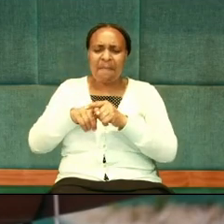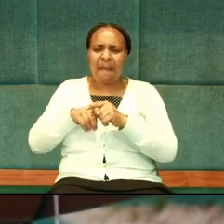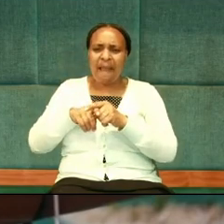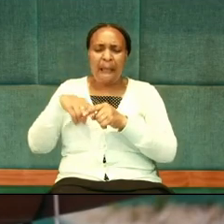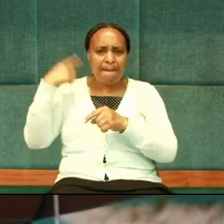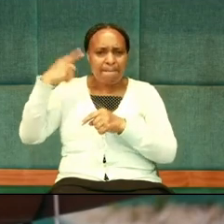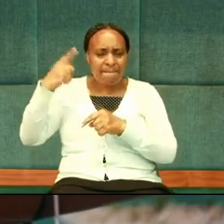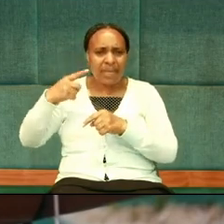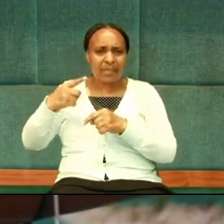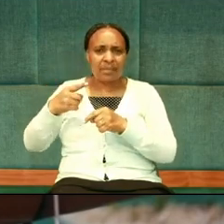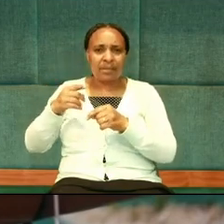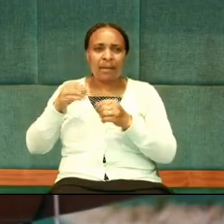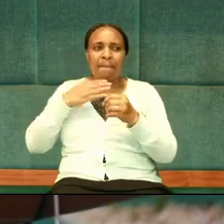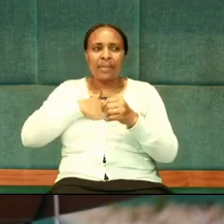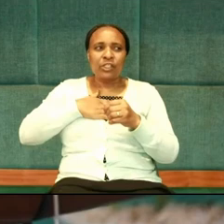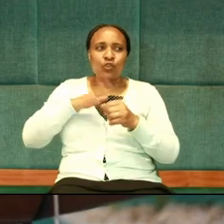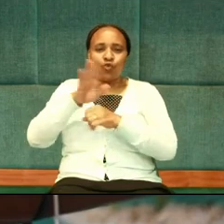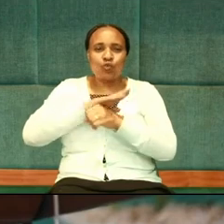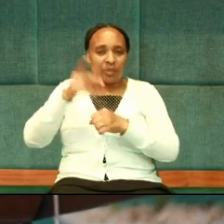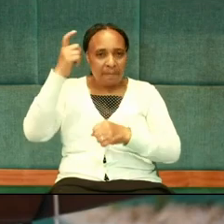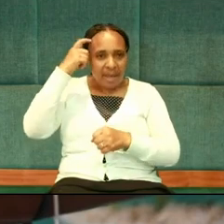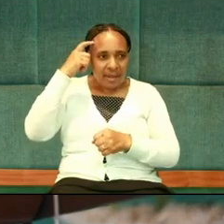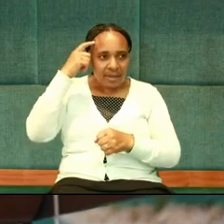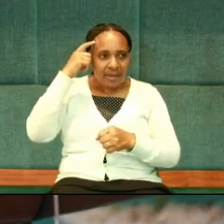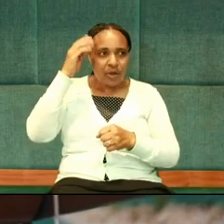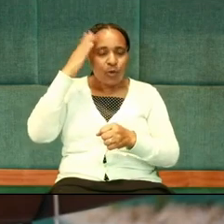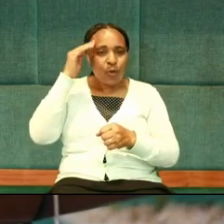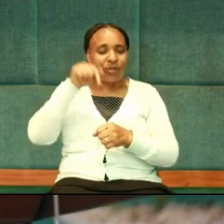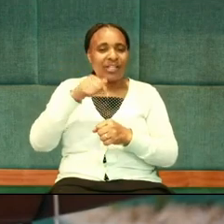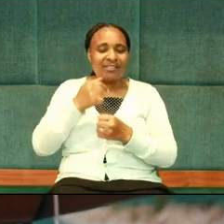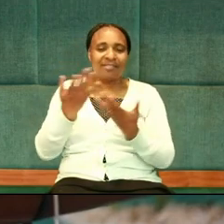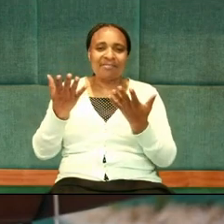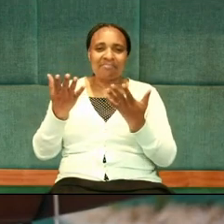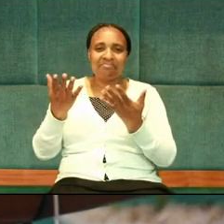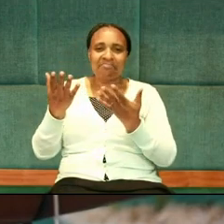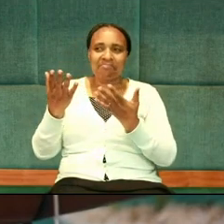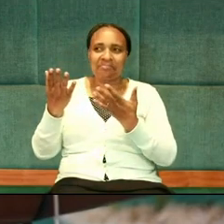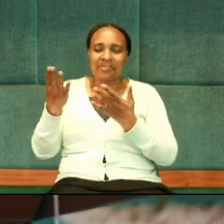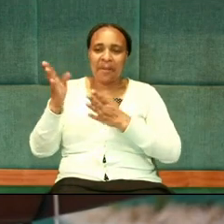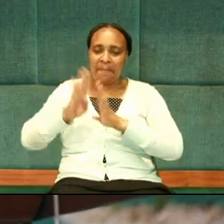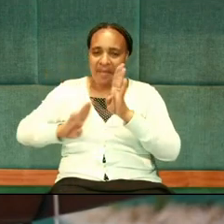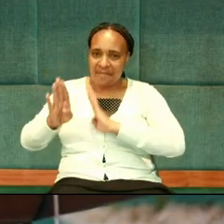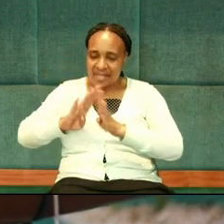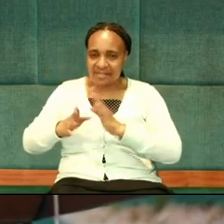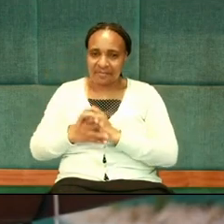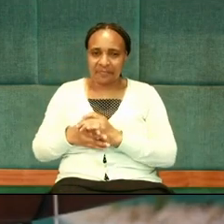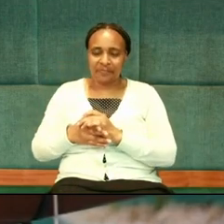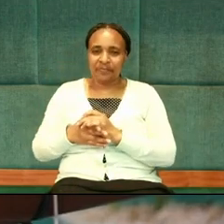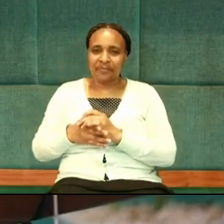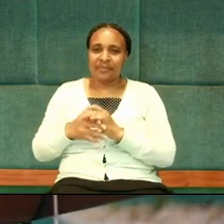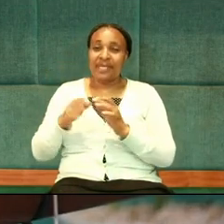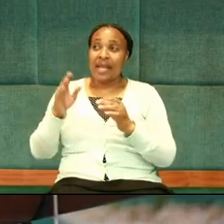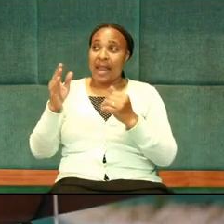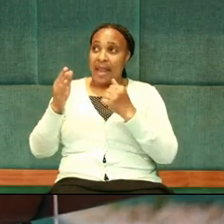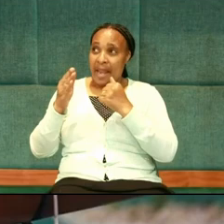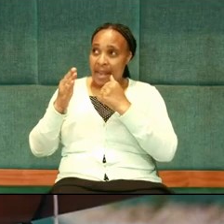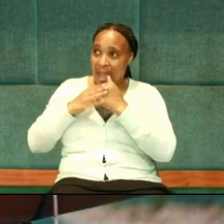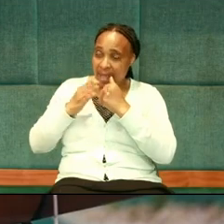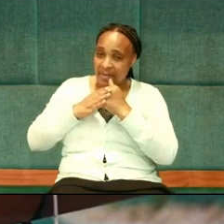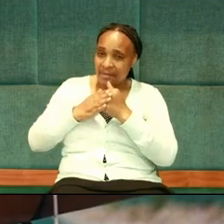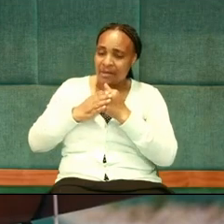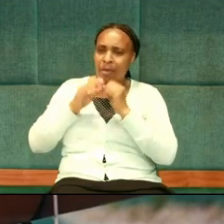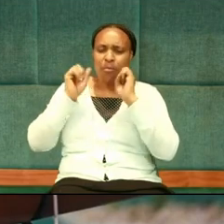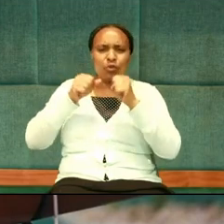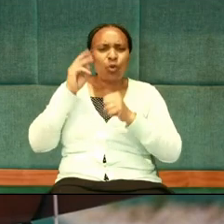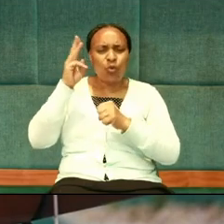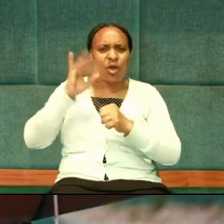Will you use your brain and know those triggers? Yes. Number nine. Will I let him enjoy women's